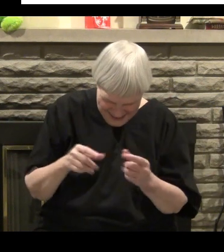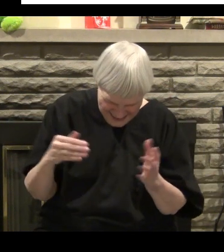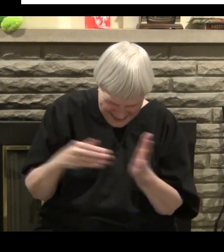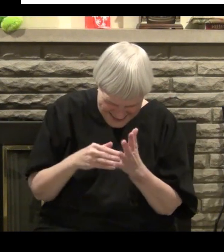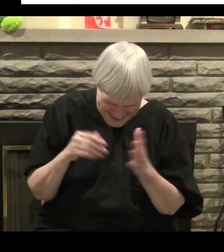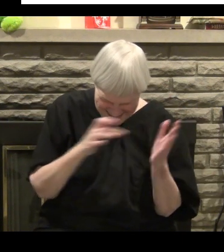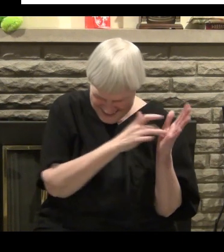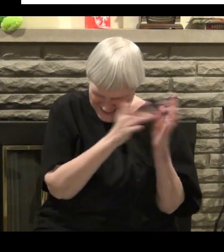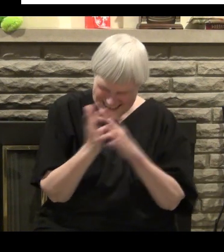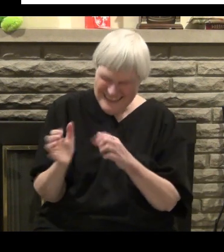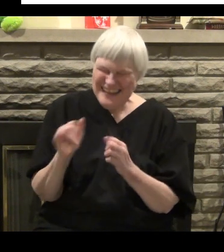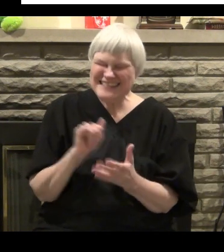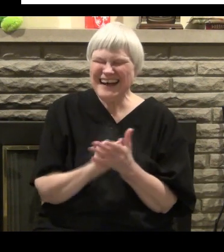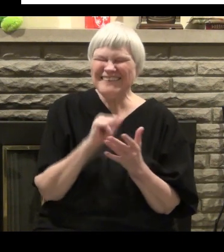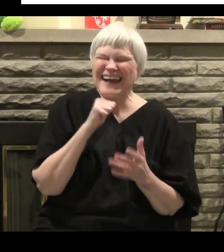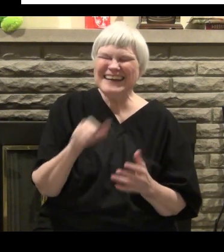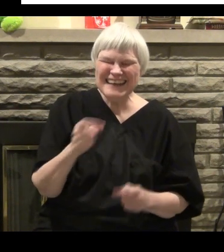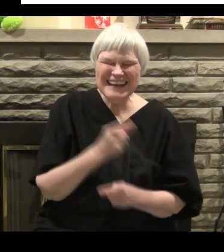against Jesus.